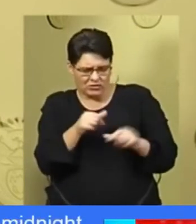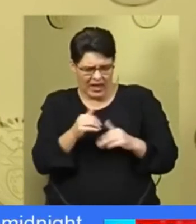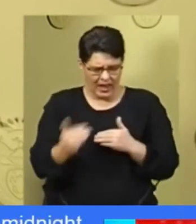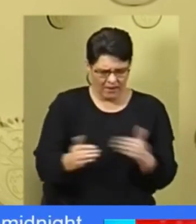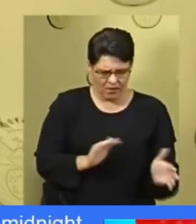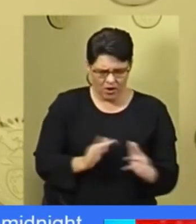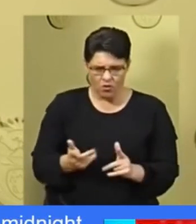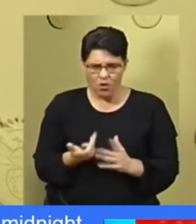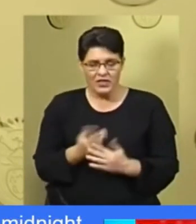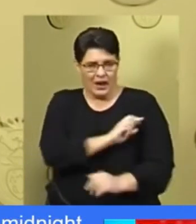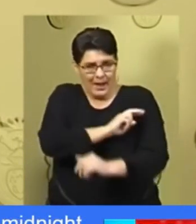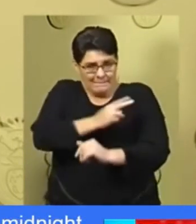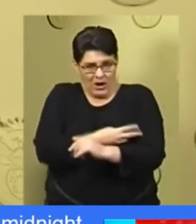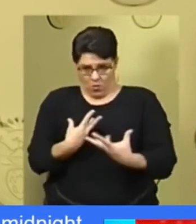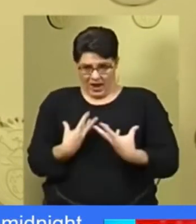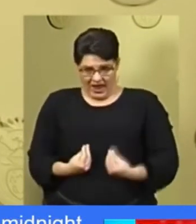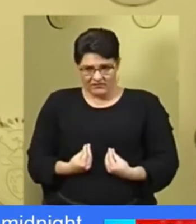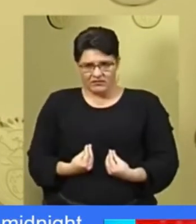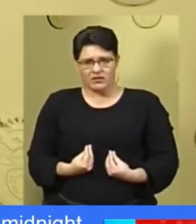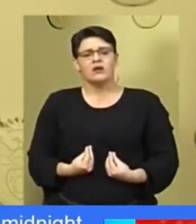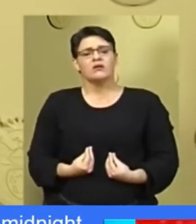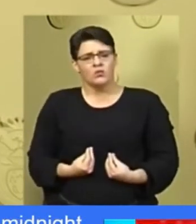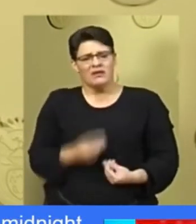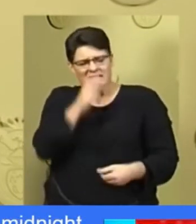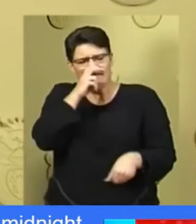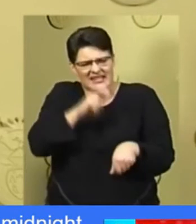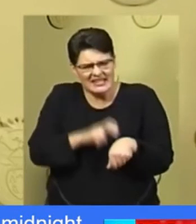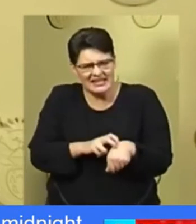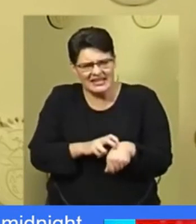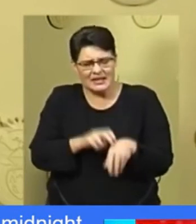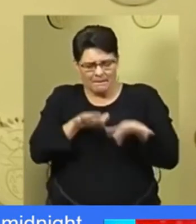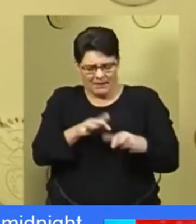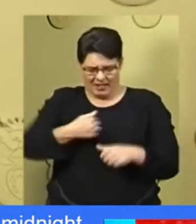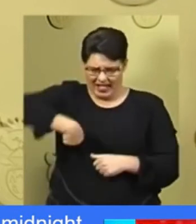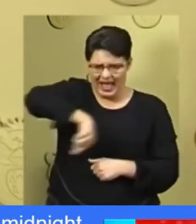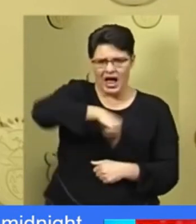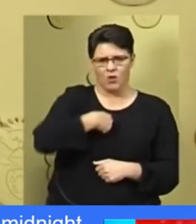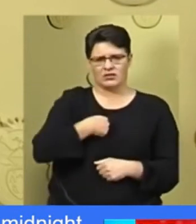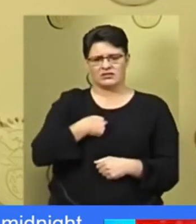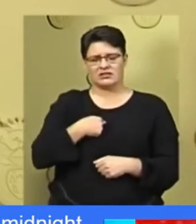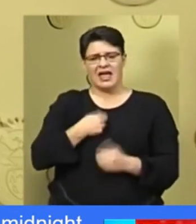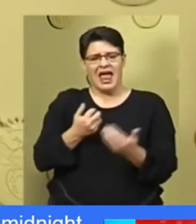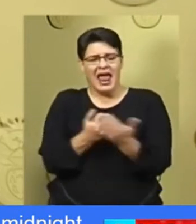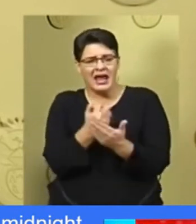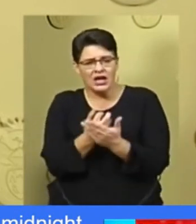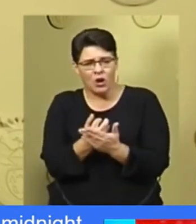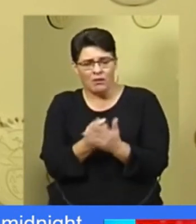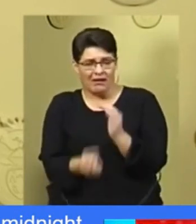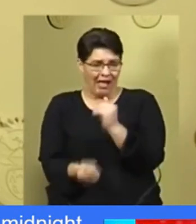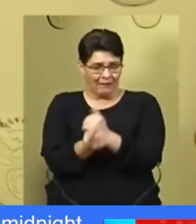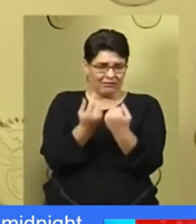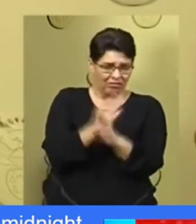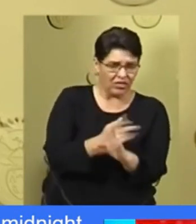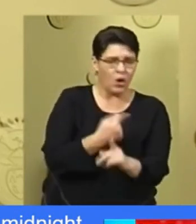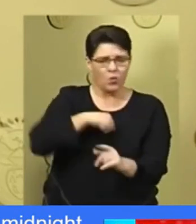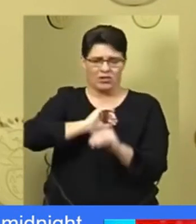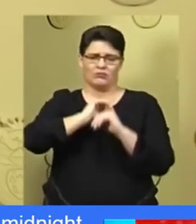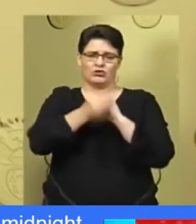that are within our power to protect our people from the economic consequences of this pandemic.